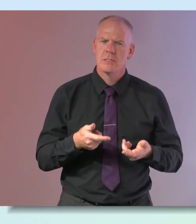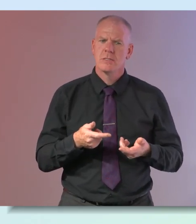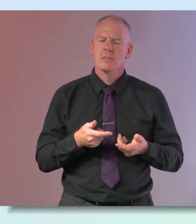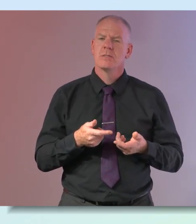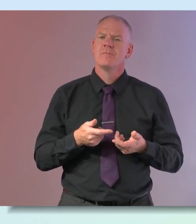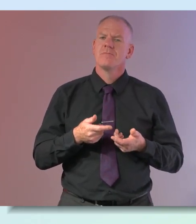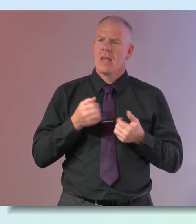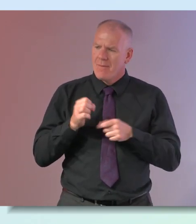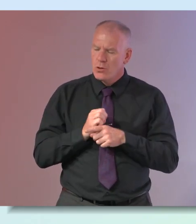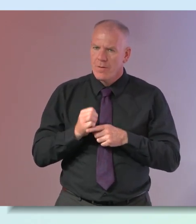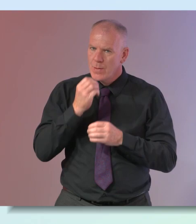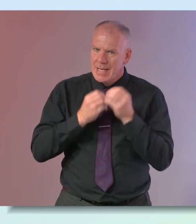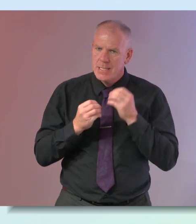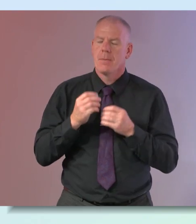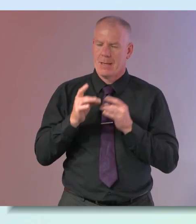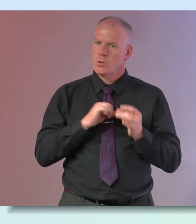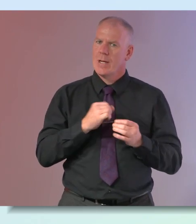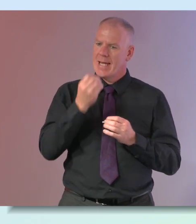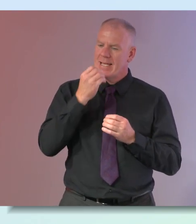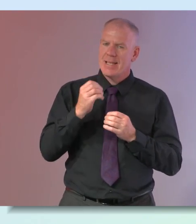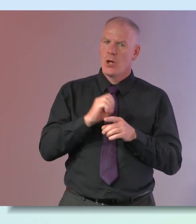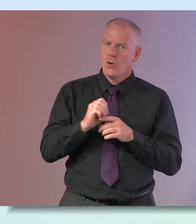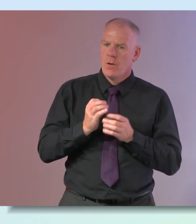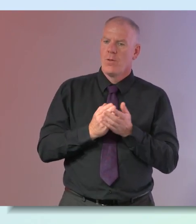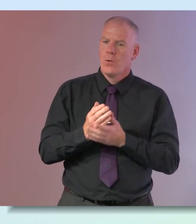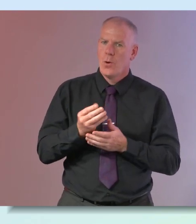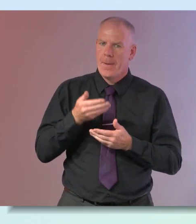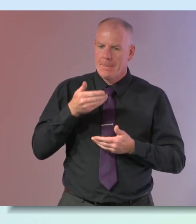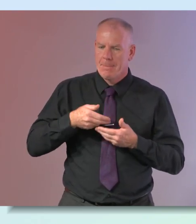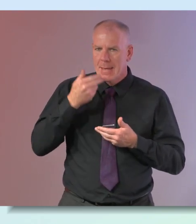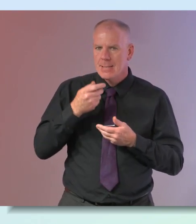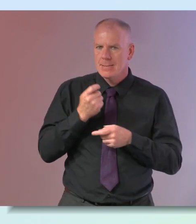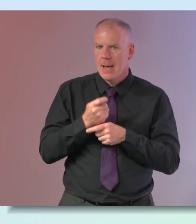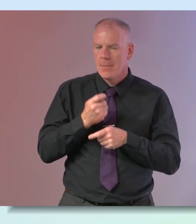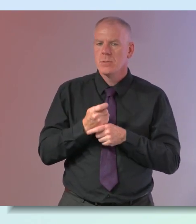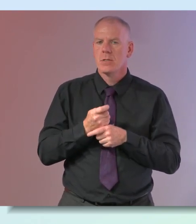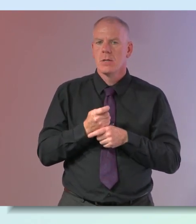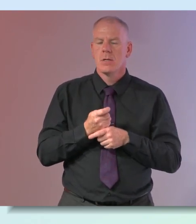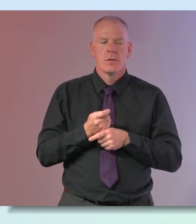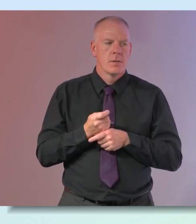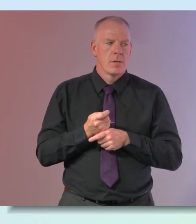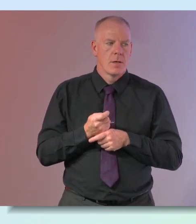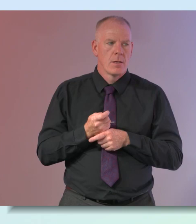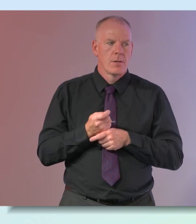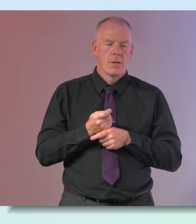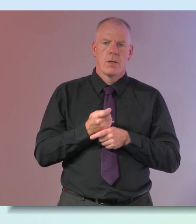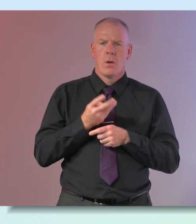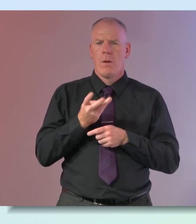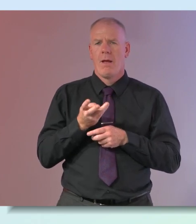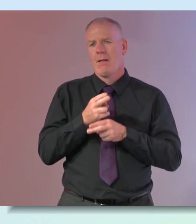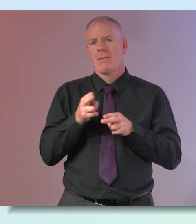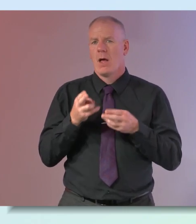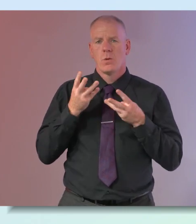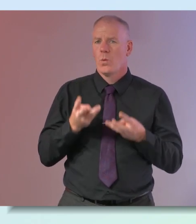carbs as well so making sure you're eating enough at your meal times is automatically going to make you want to um uh snack